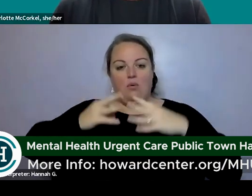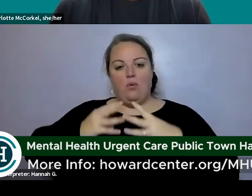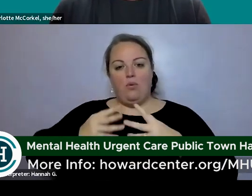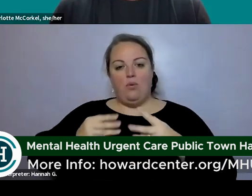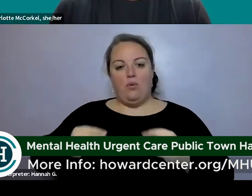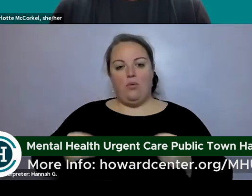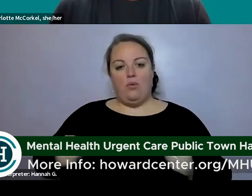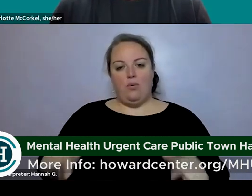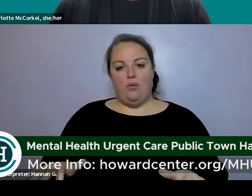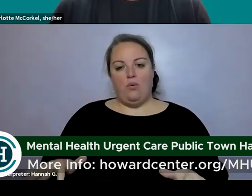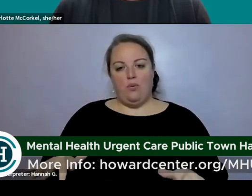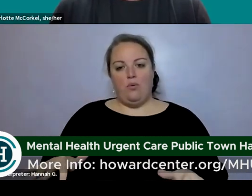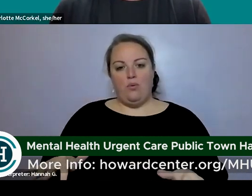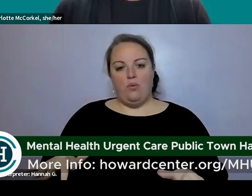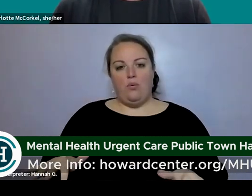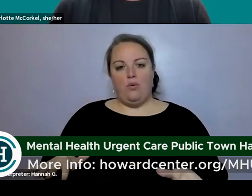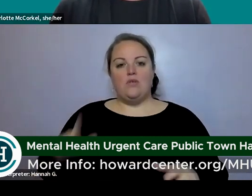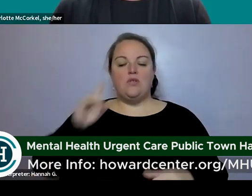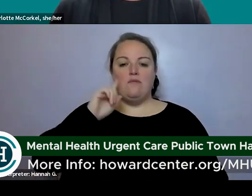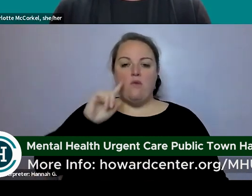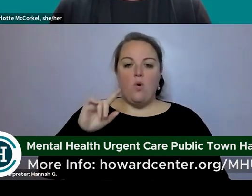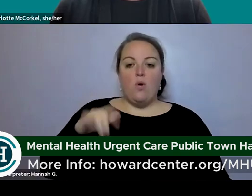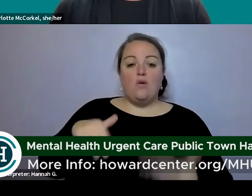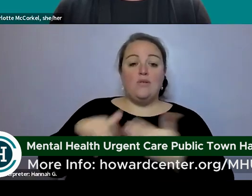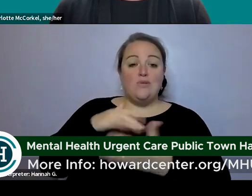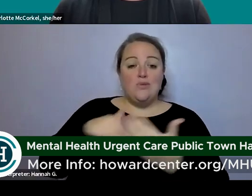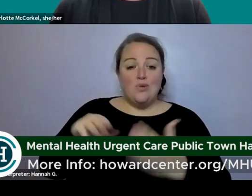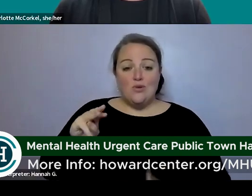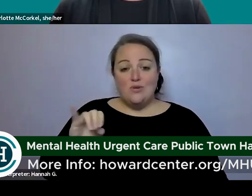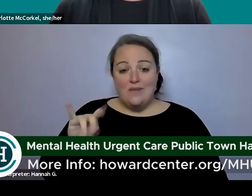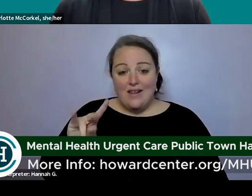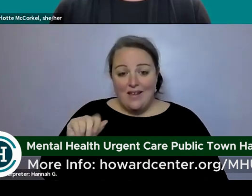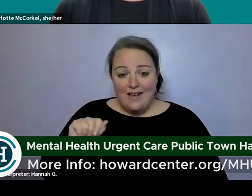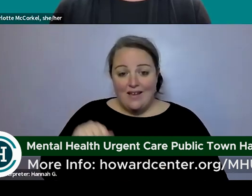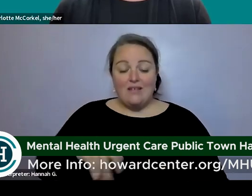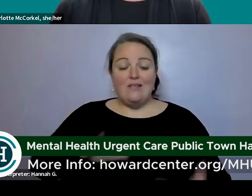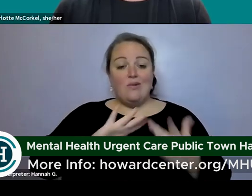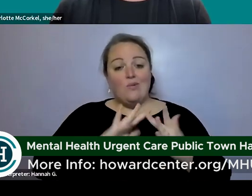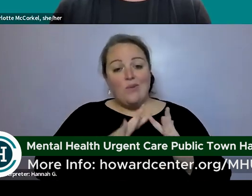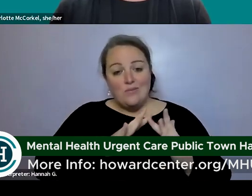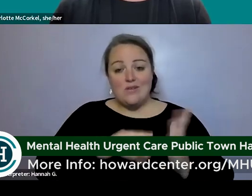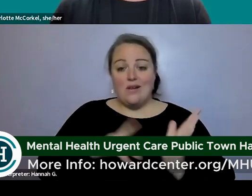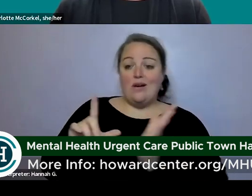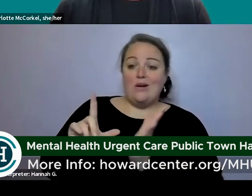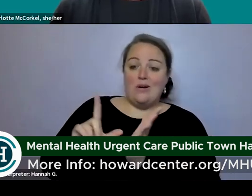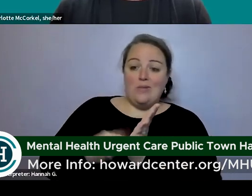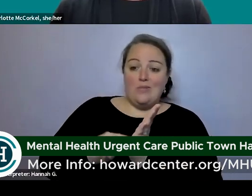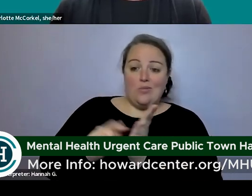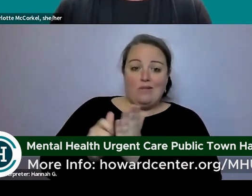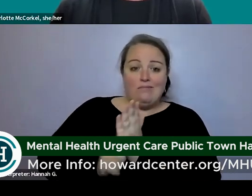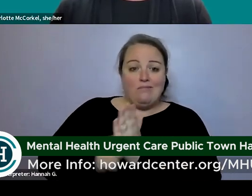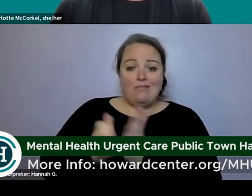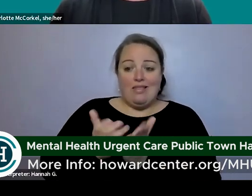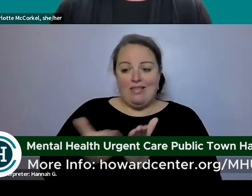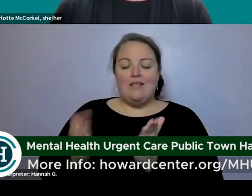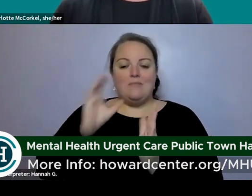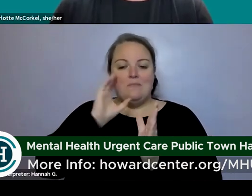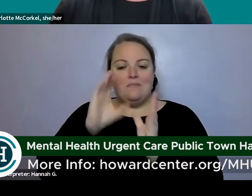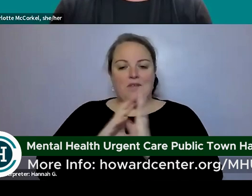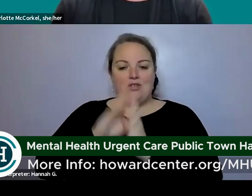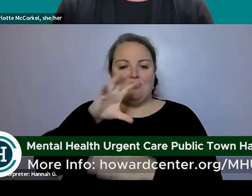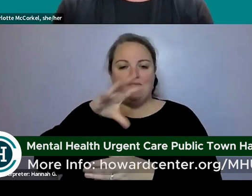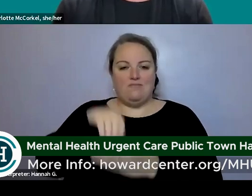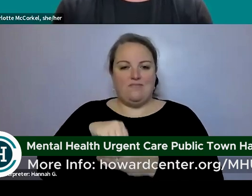and so on social media on our website and in print materials we will have photos